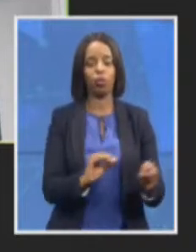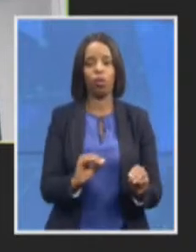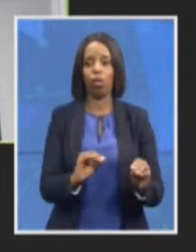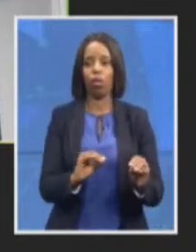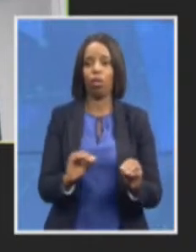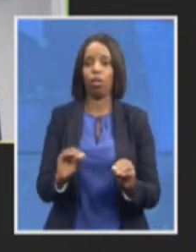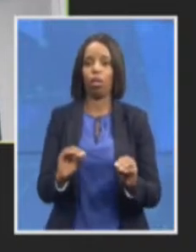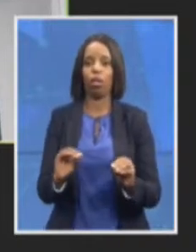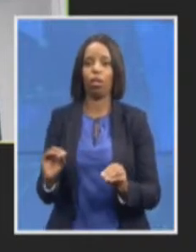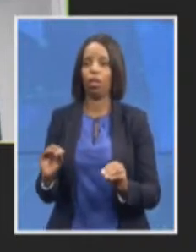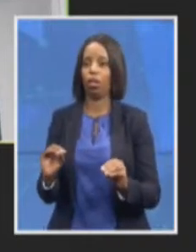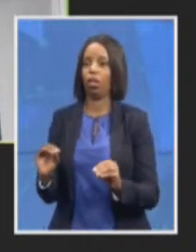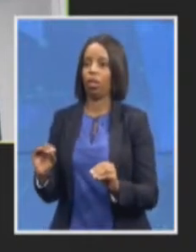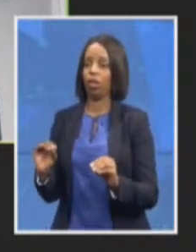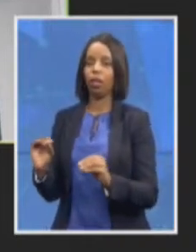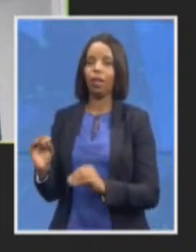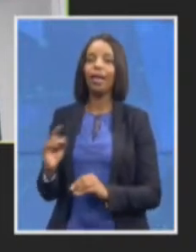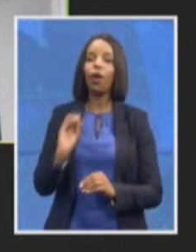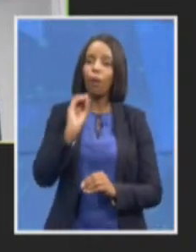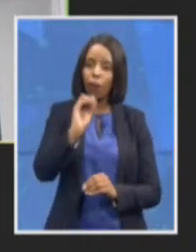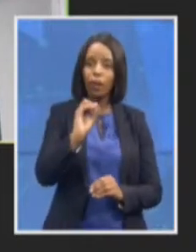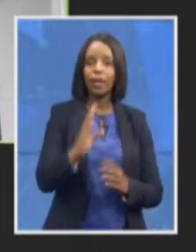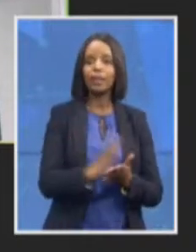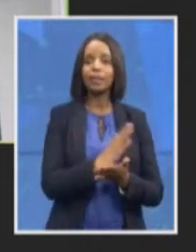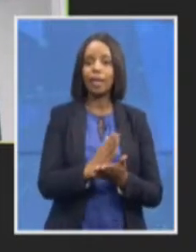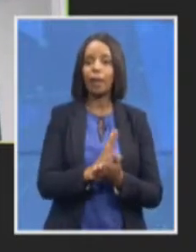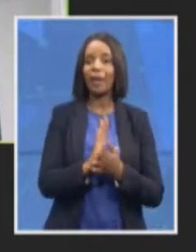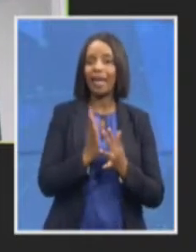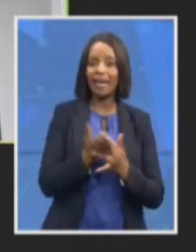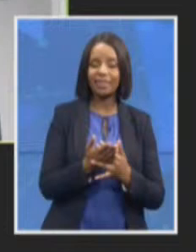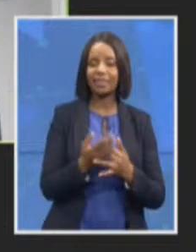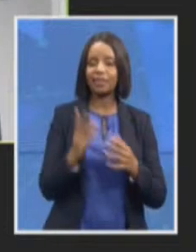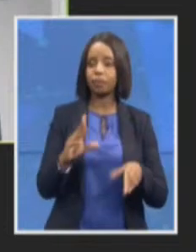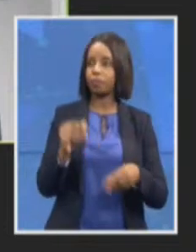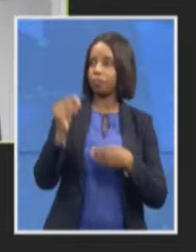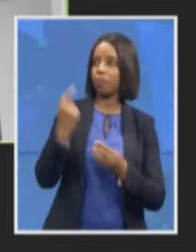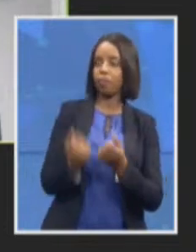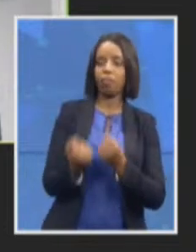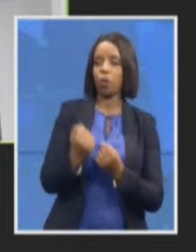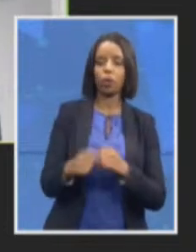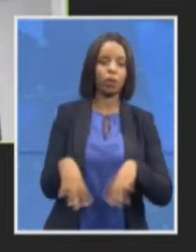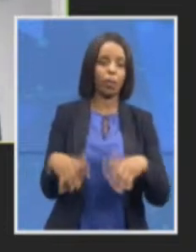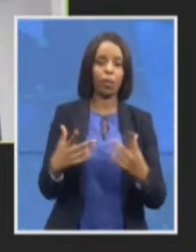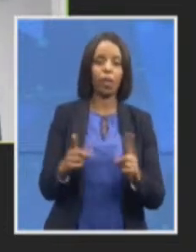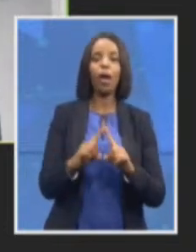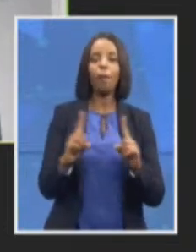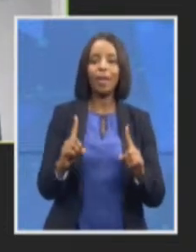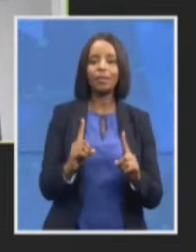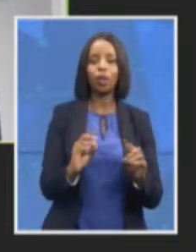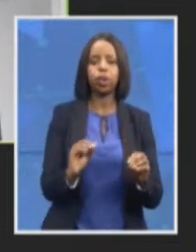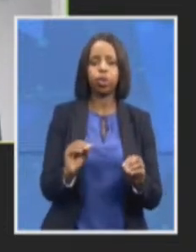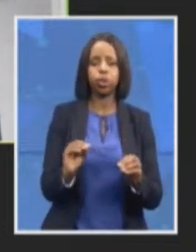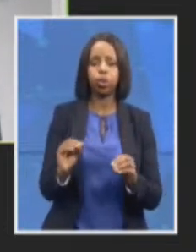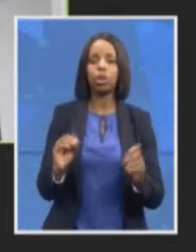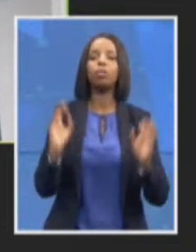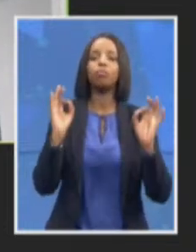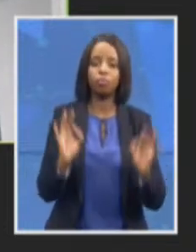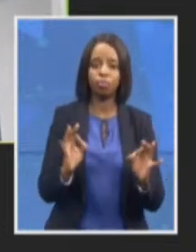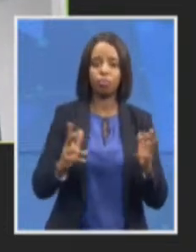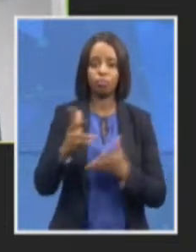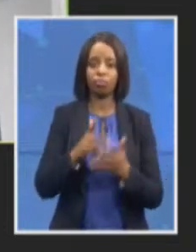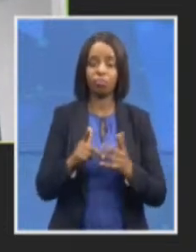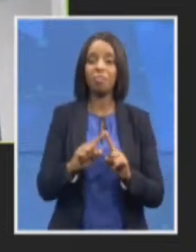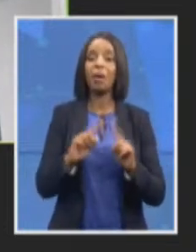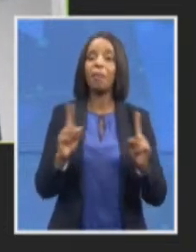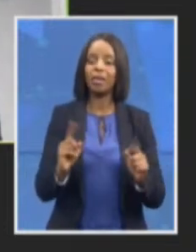but these cases have taken a really long time to be addressed and there are various reasons for this but in order to expedite process